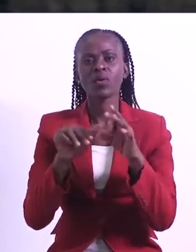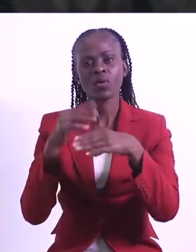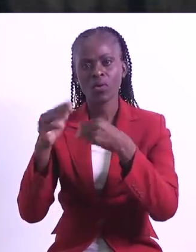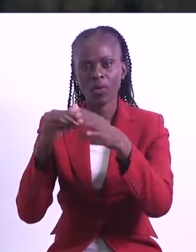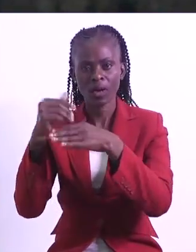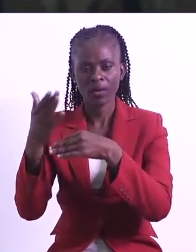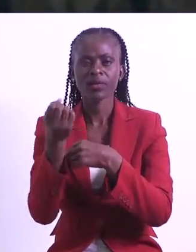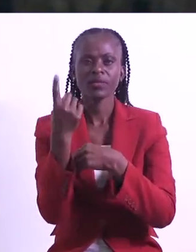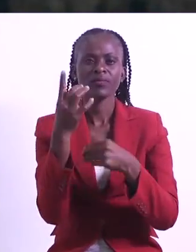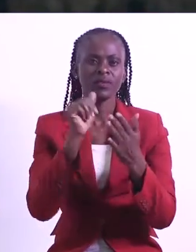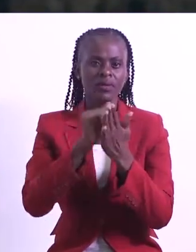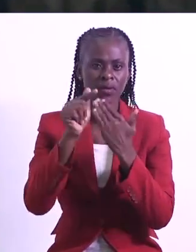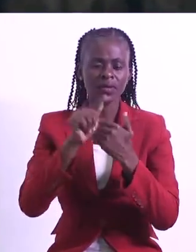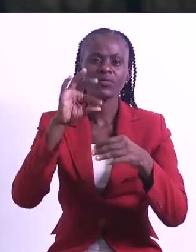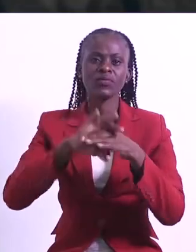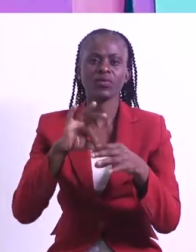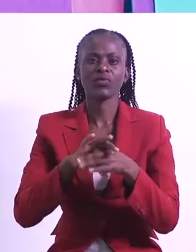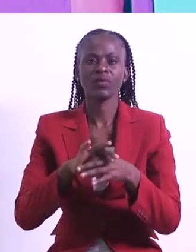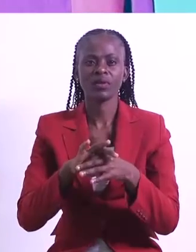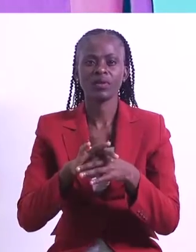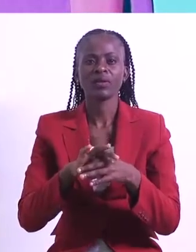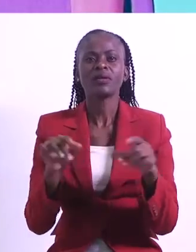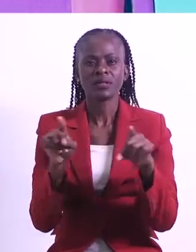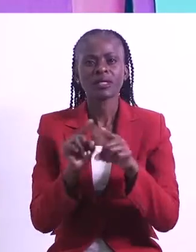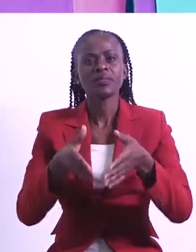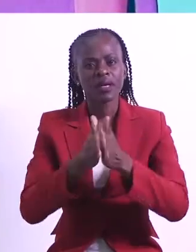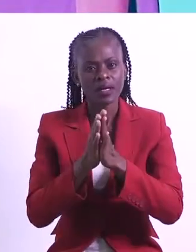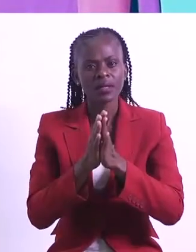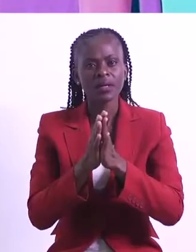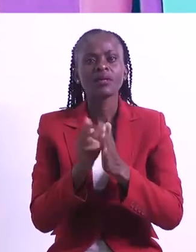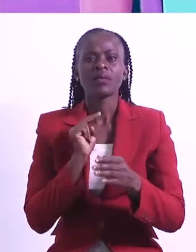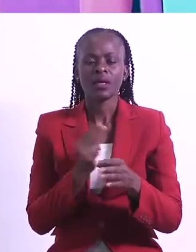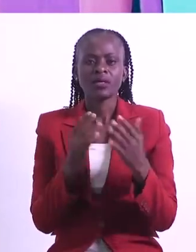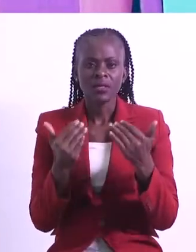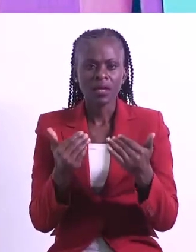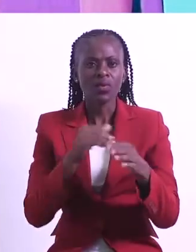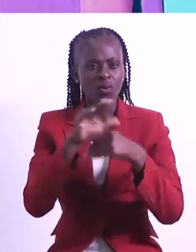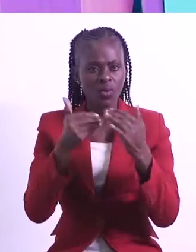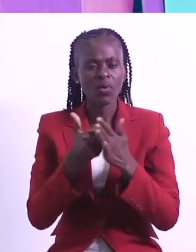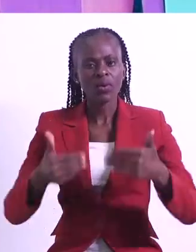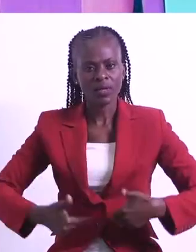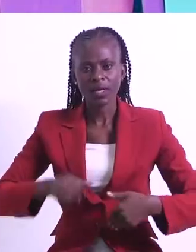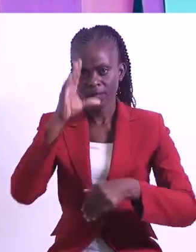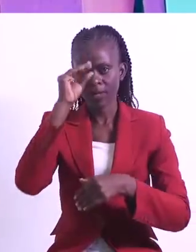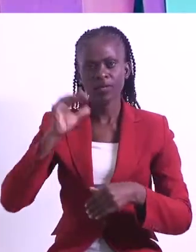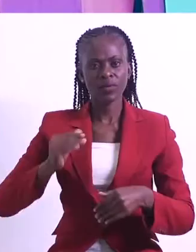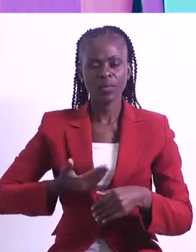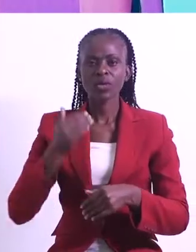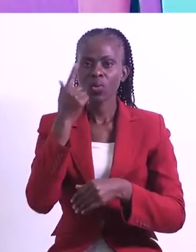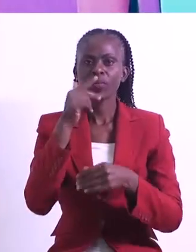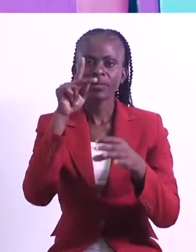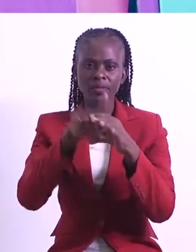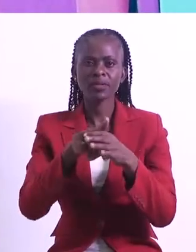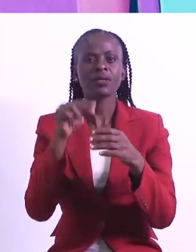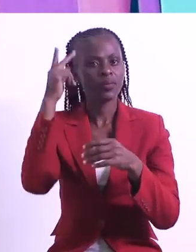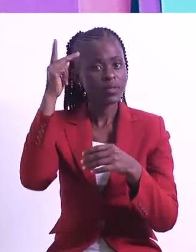out on the 11th of August to go and vote. My appeal is that we sit down with all the young men and women that are participating